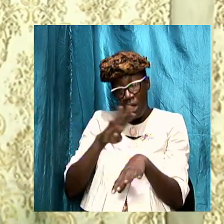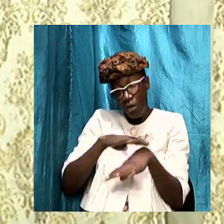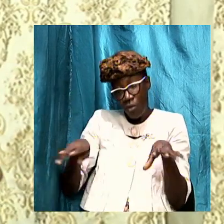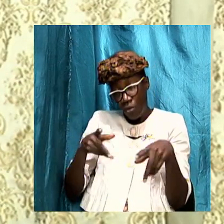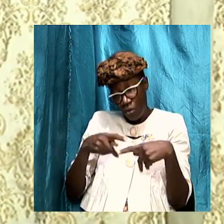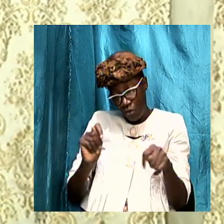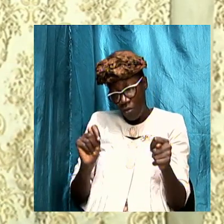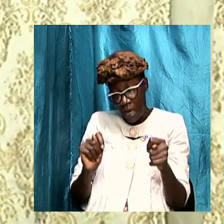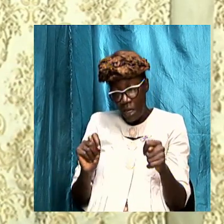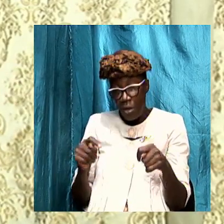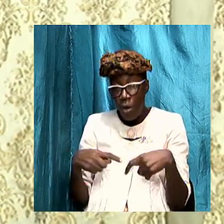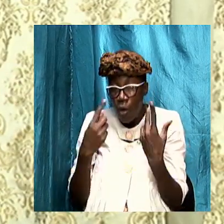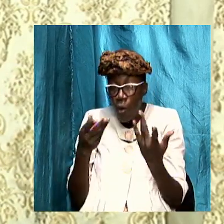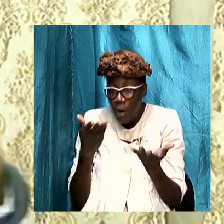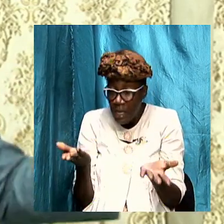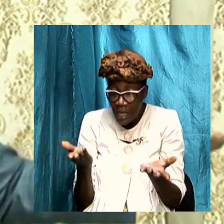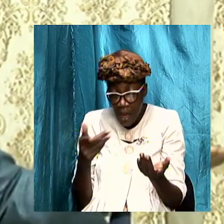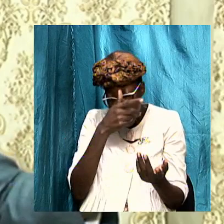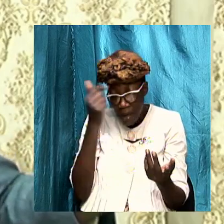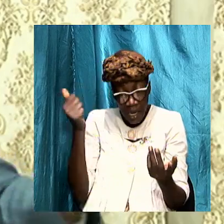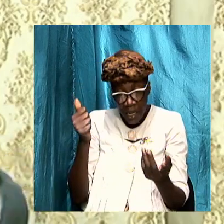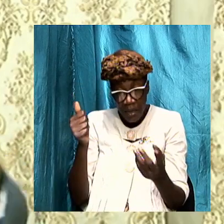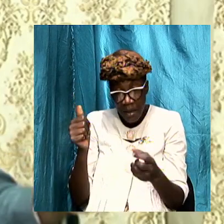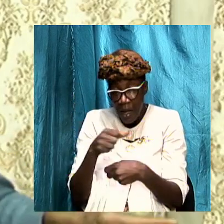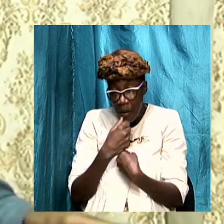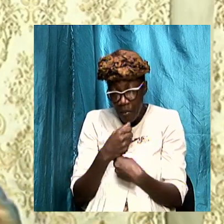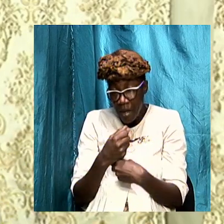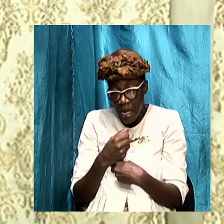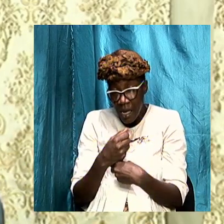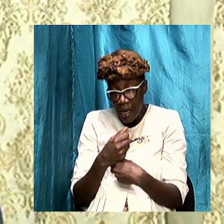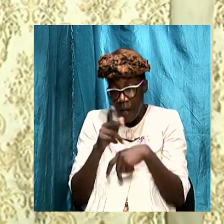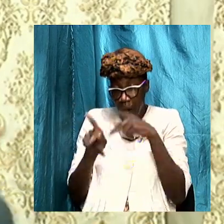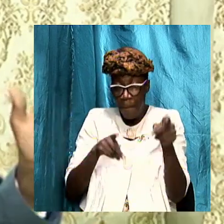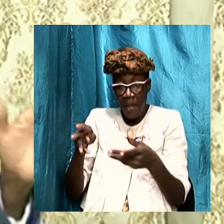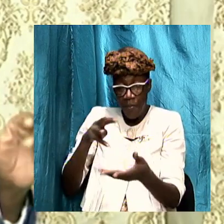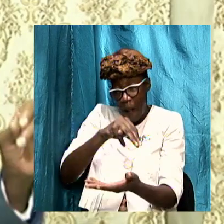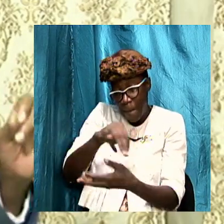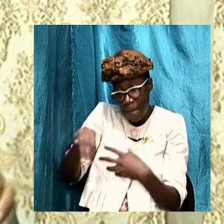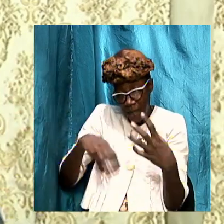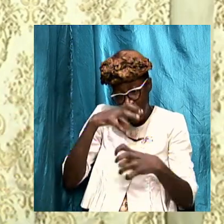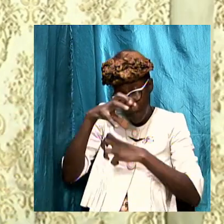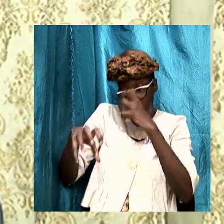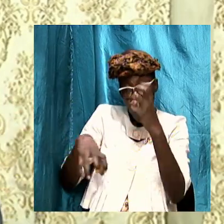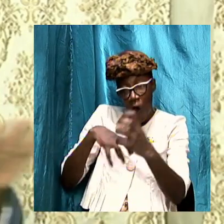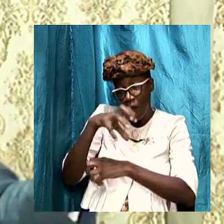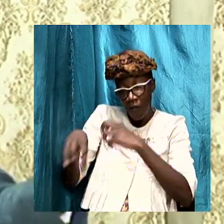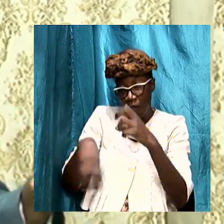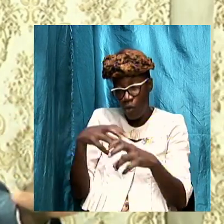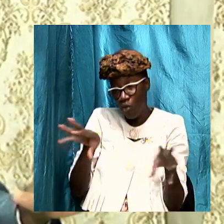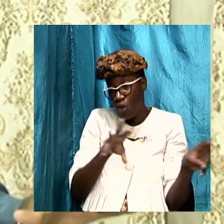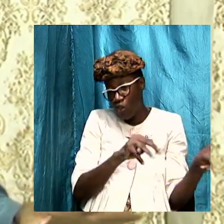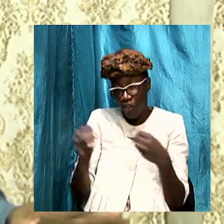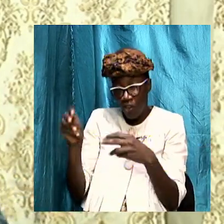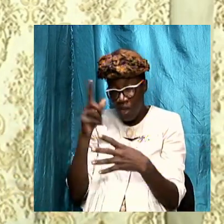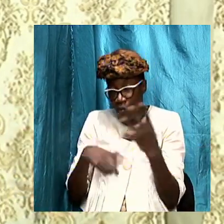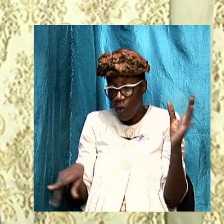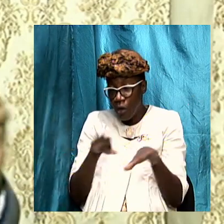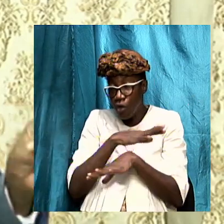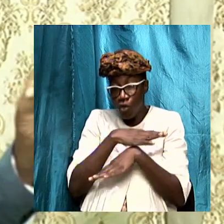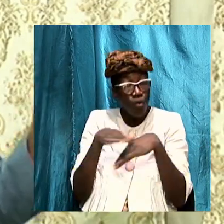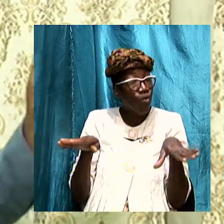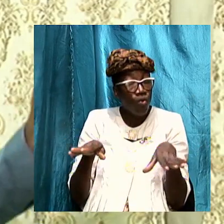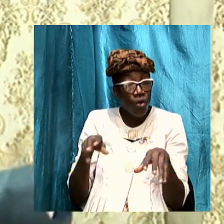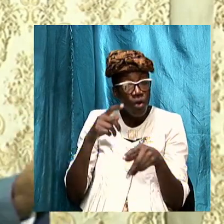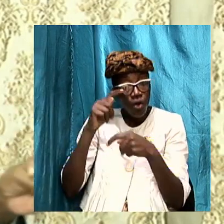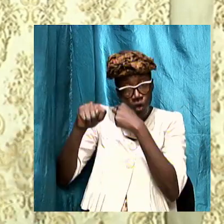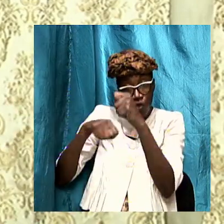and to teach from it because it is only going to cause people to be mixed up and to be confused let us just leave what don't trouble us there are